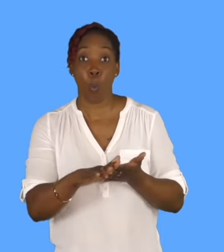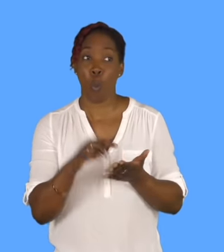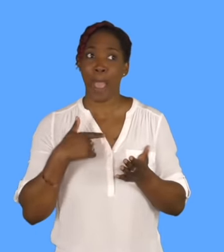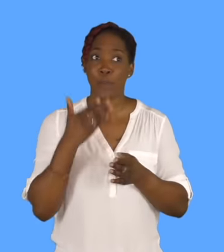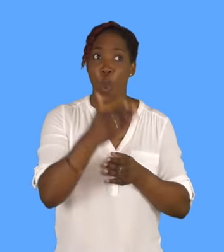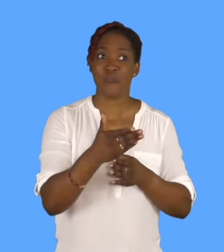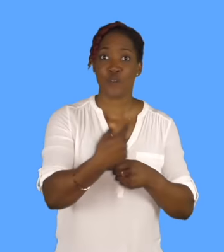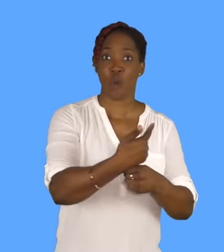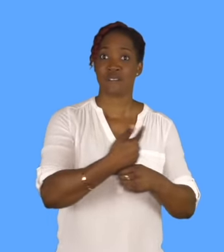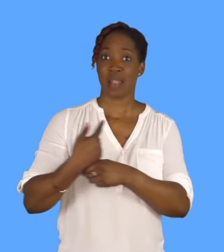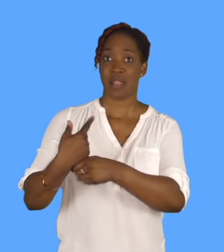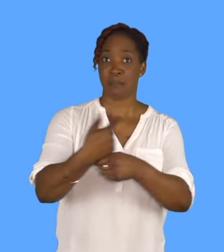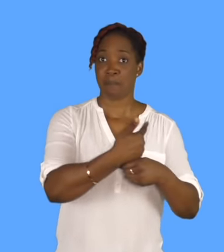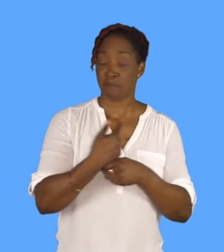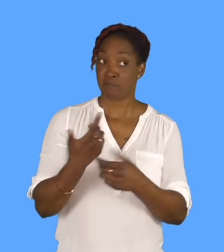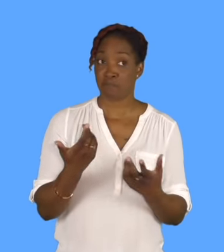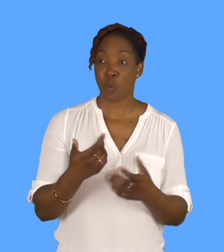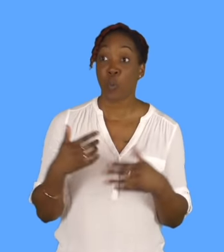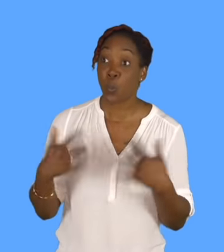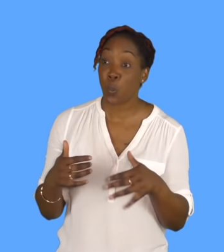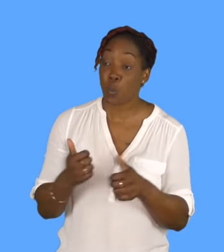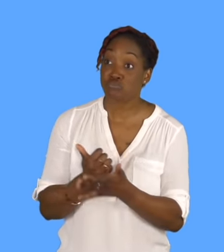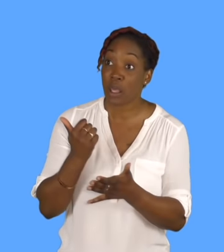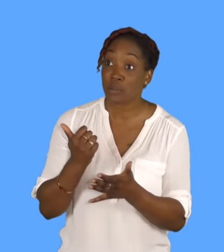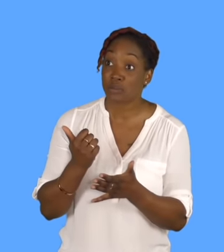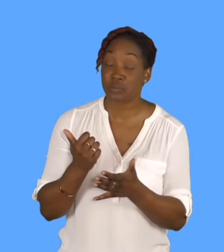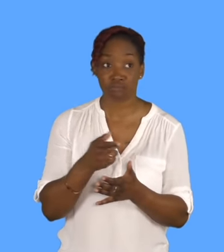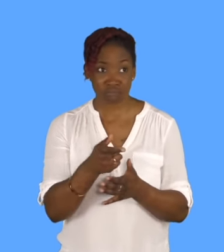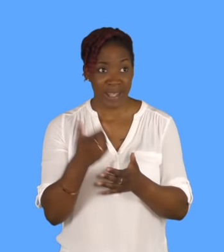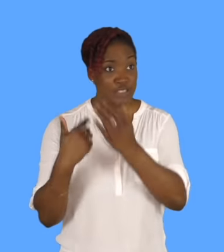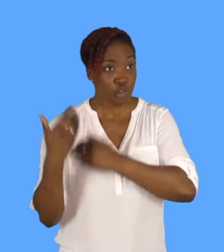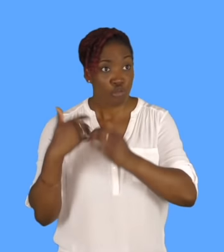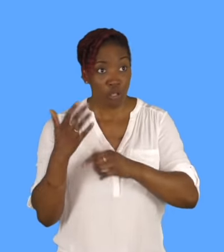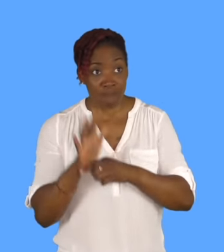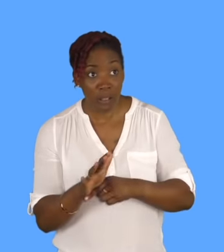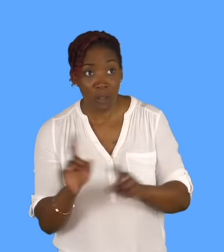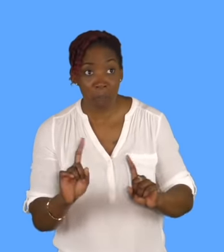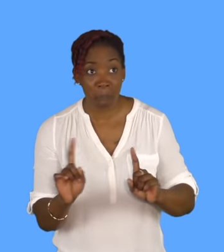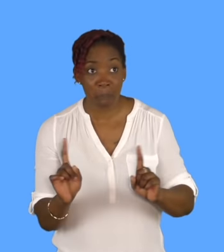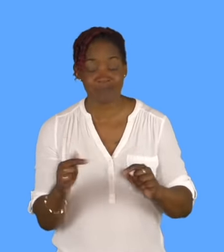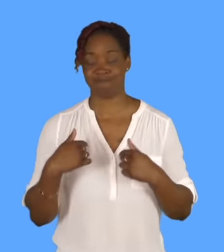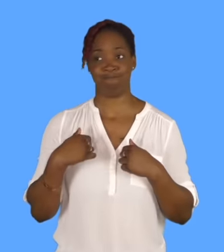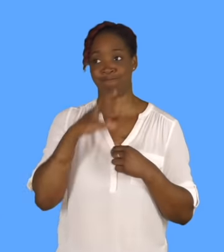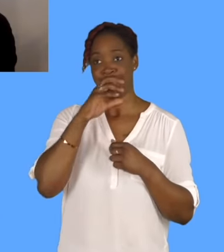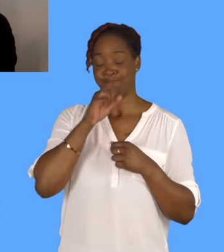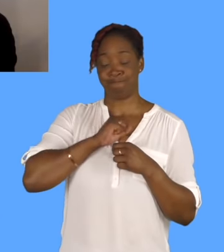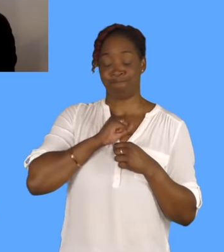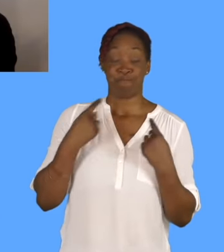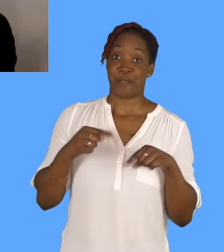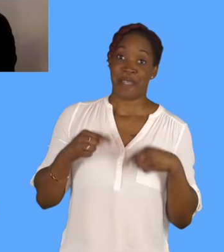Well, I'm not allowed to tell. Oh, really interesting. Now, if it's Lahore, obviously, it's going to be a historic one, that'd be fantastic.